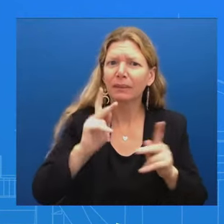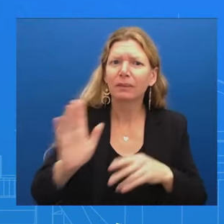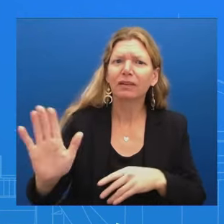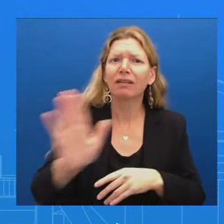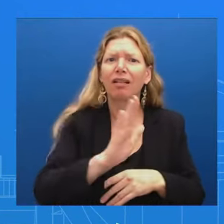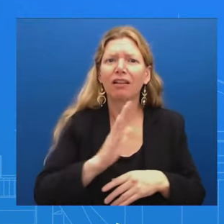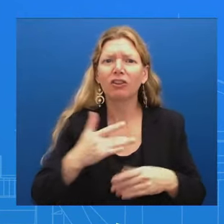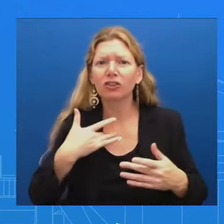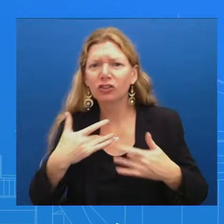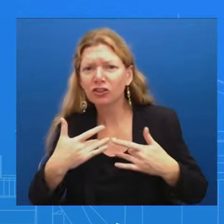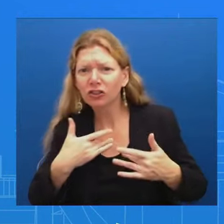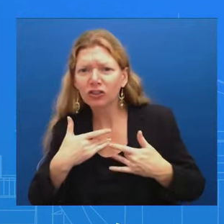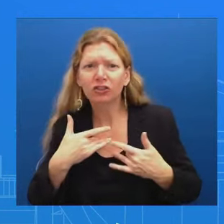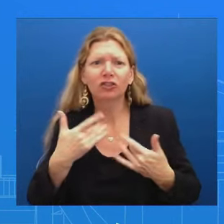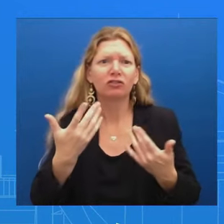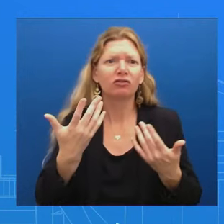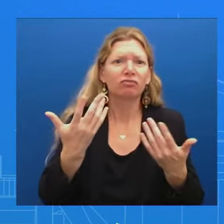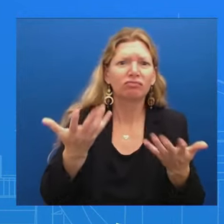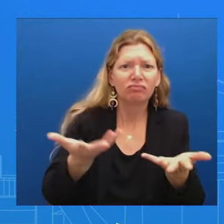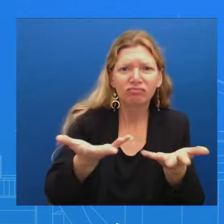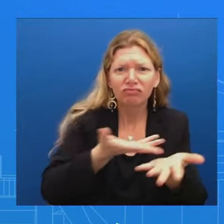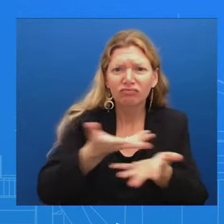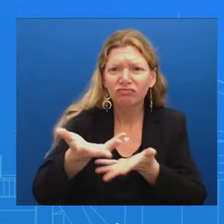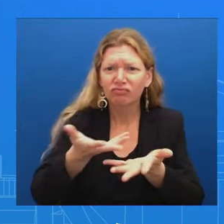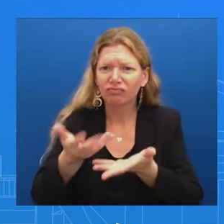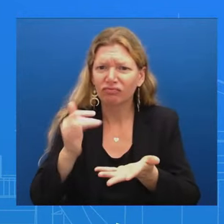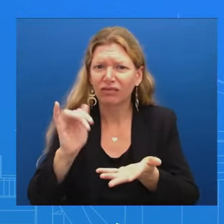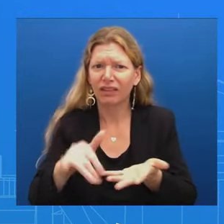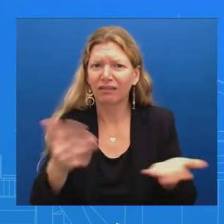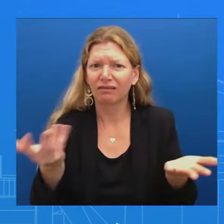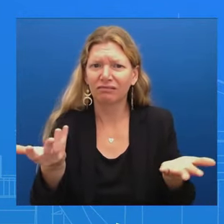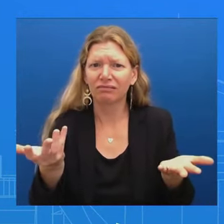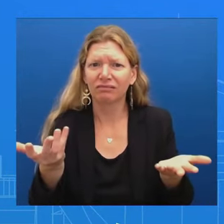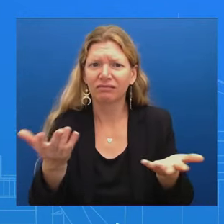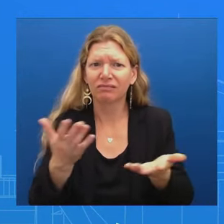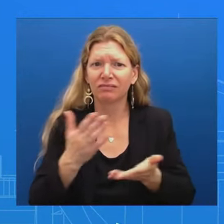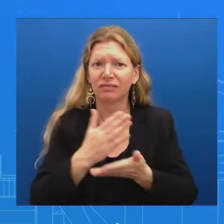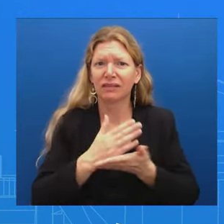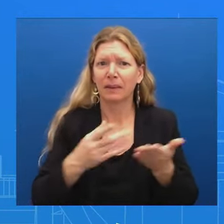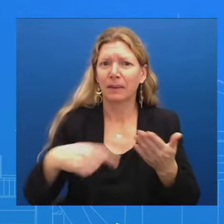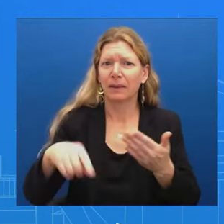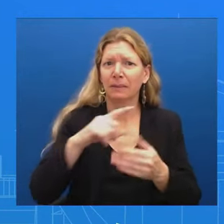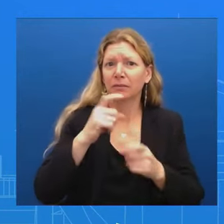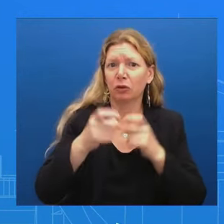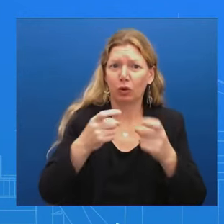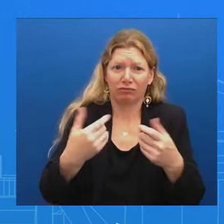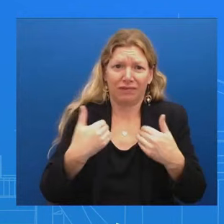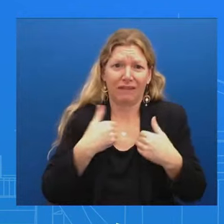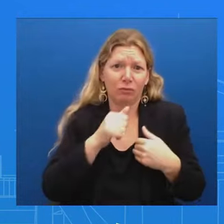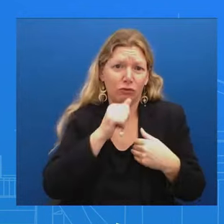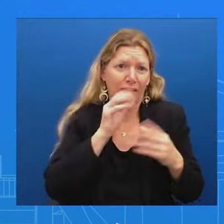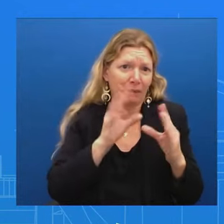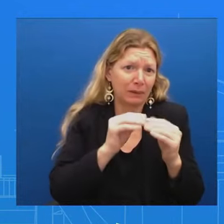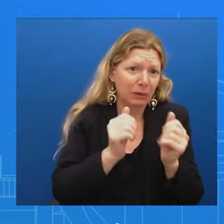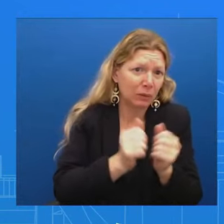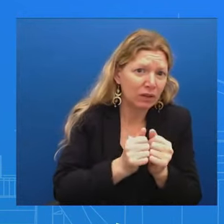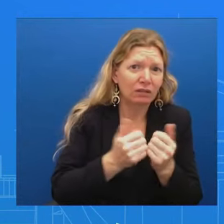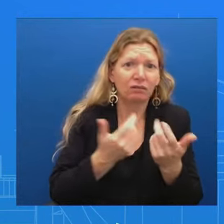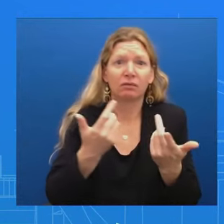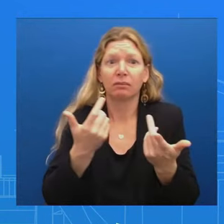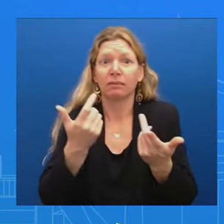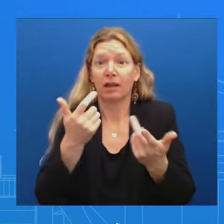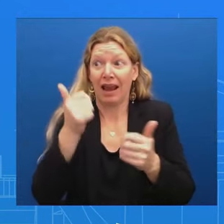with Or he sees on the road It's not every meeting It's going to be public But when he has When he gives remarks at fundraisers There